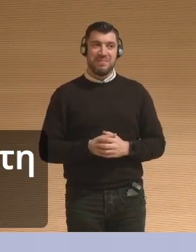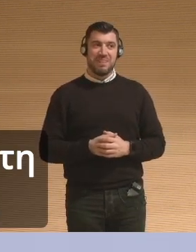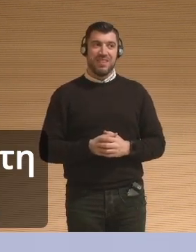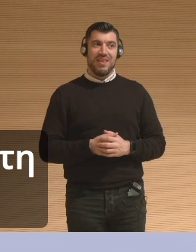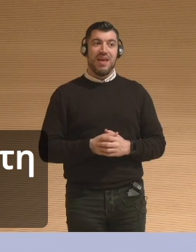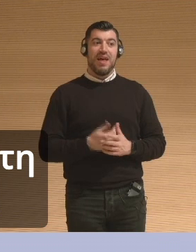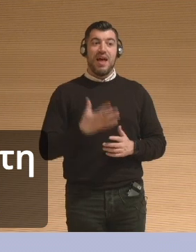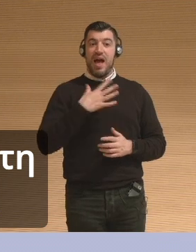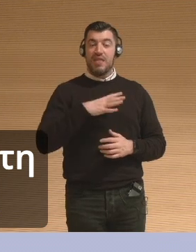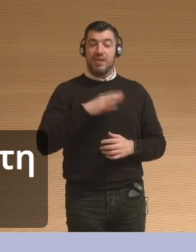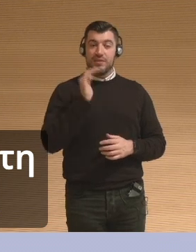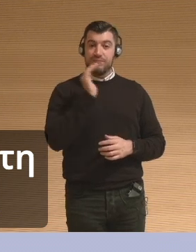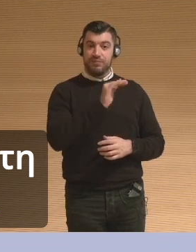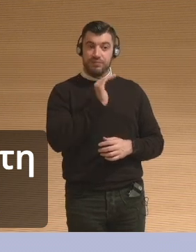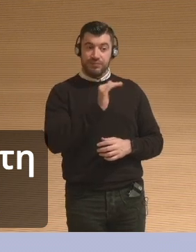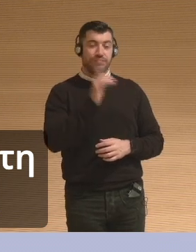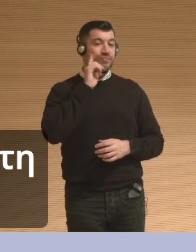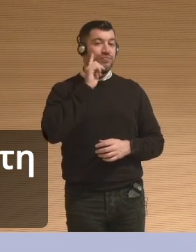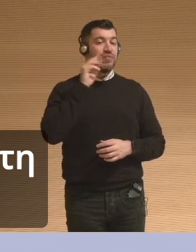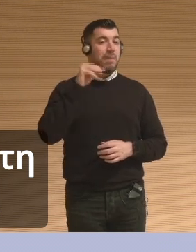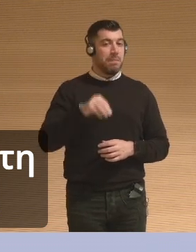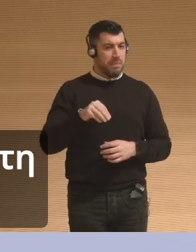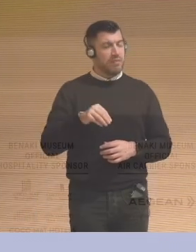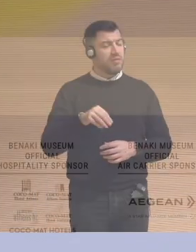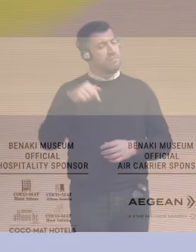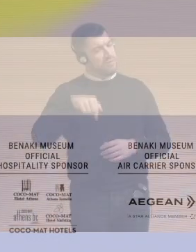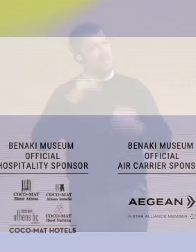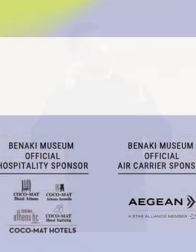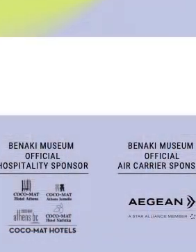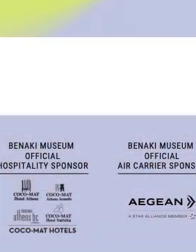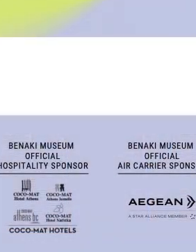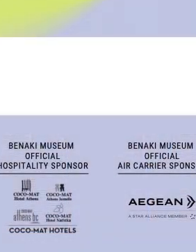questions. She is here physically and she will be here throughout the day.